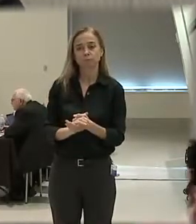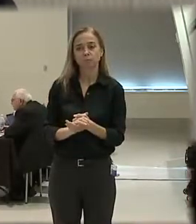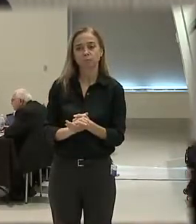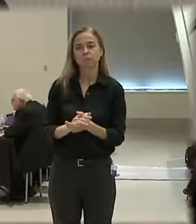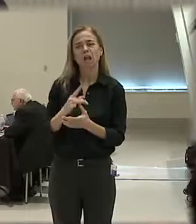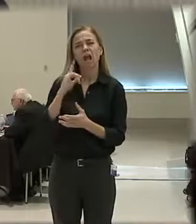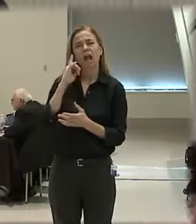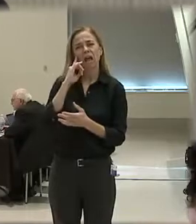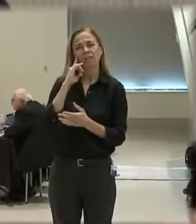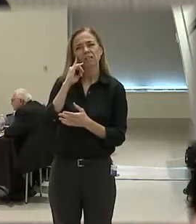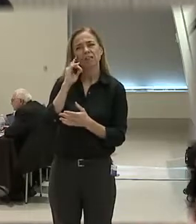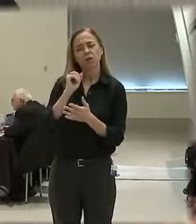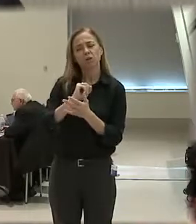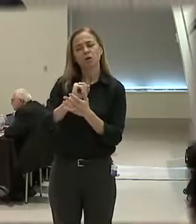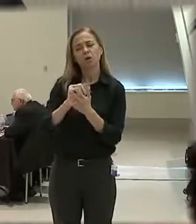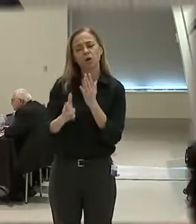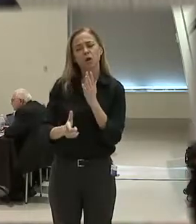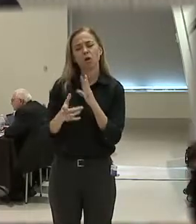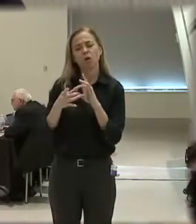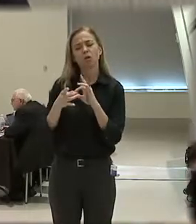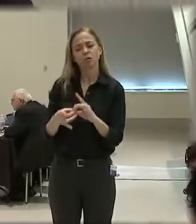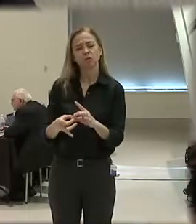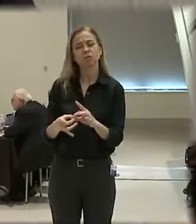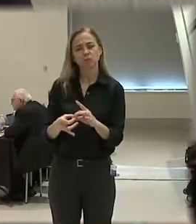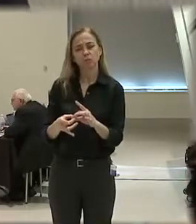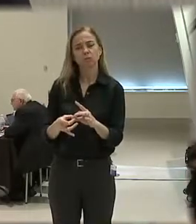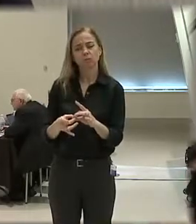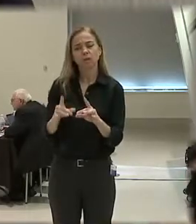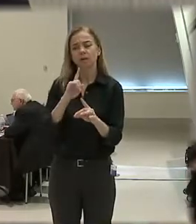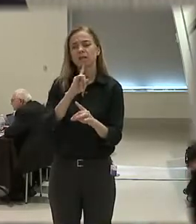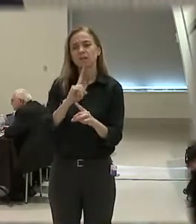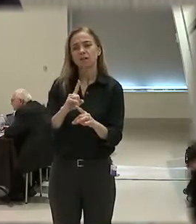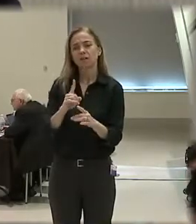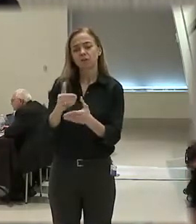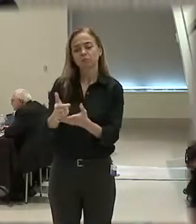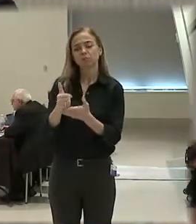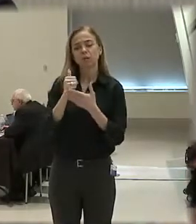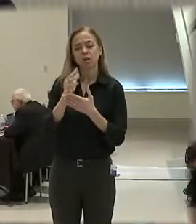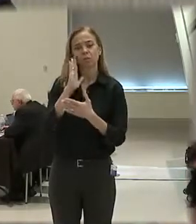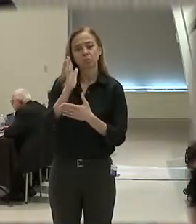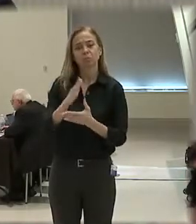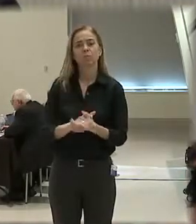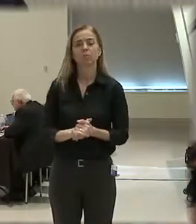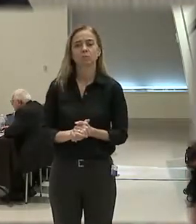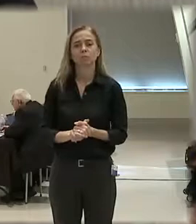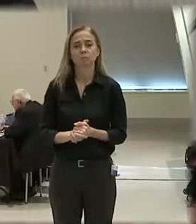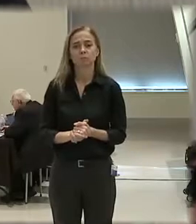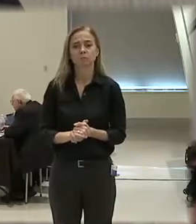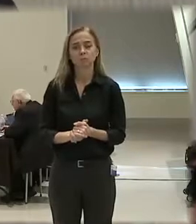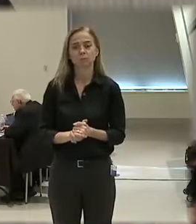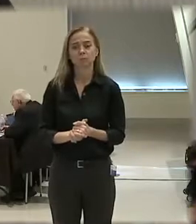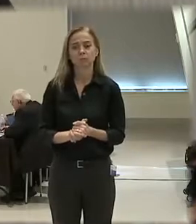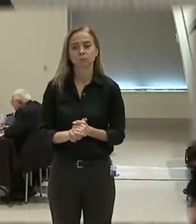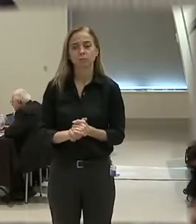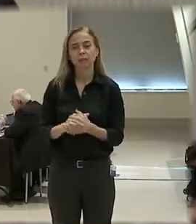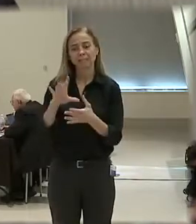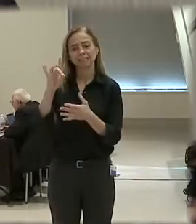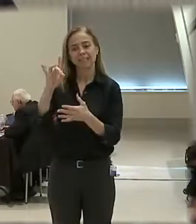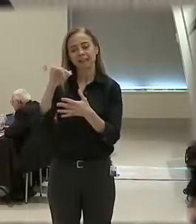I think all those things are fine to be trained. And all those things very well may be helpful, you know, his eight points.